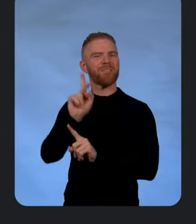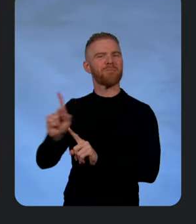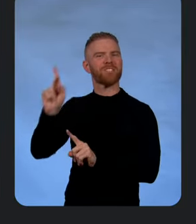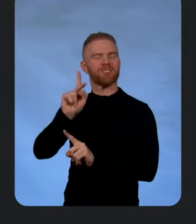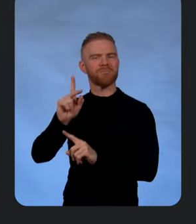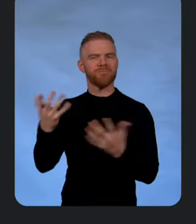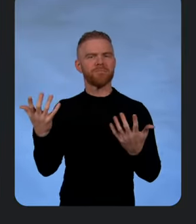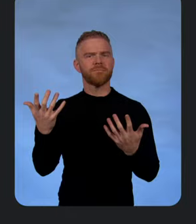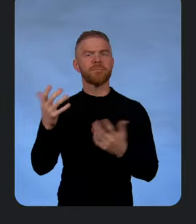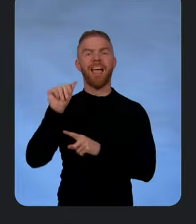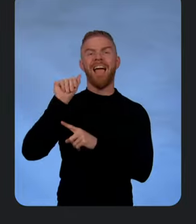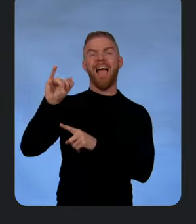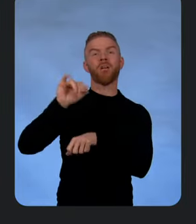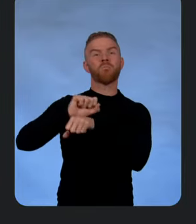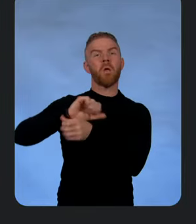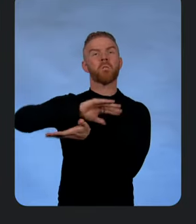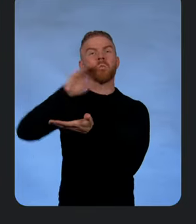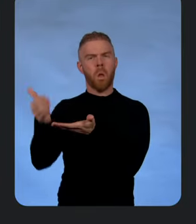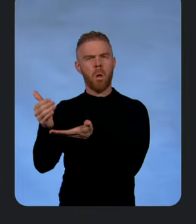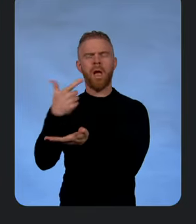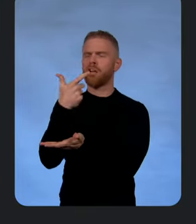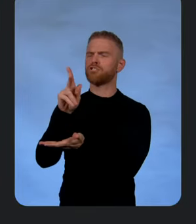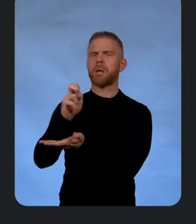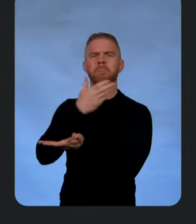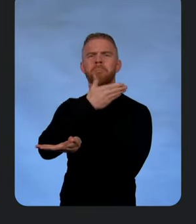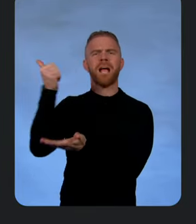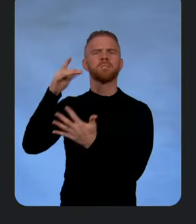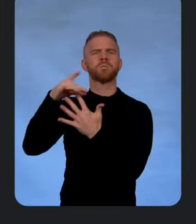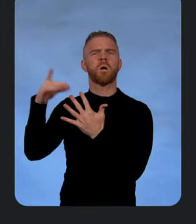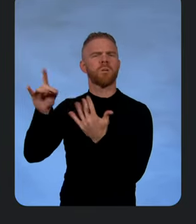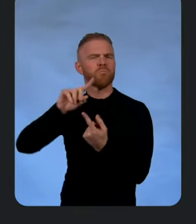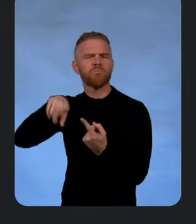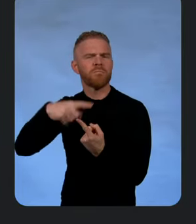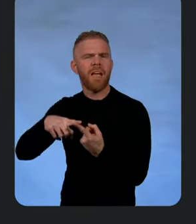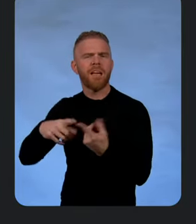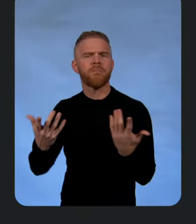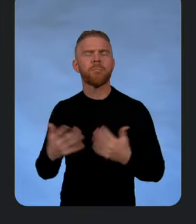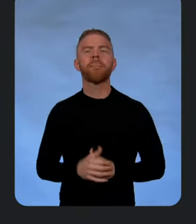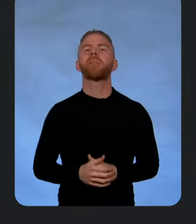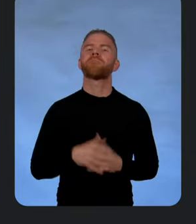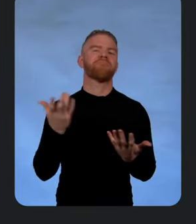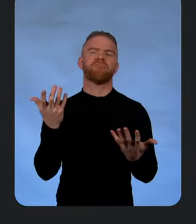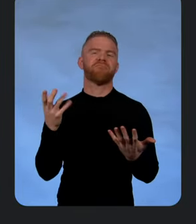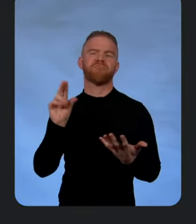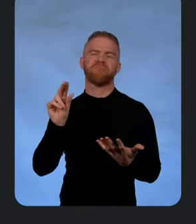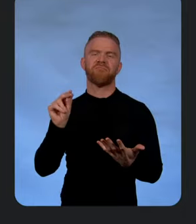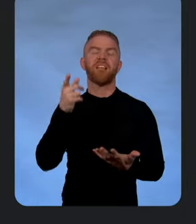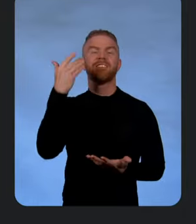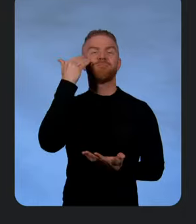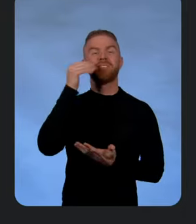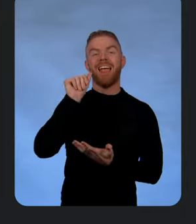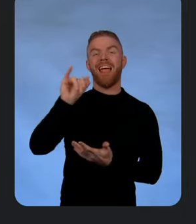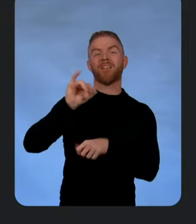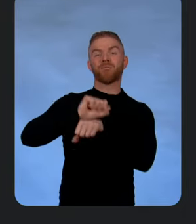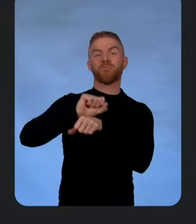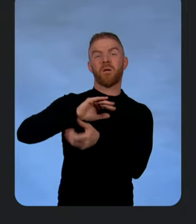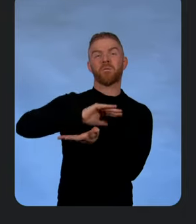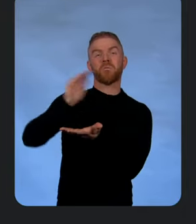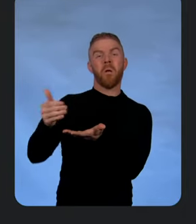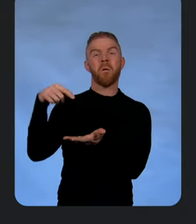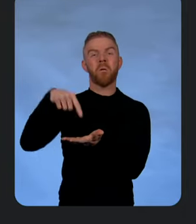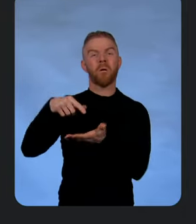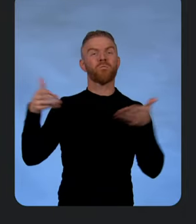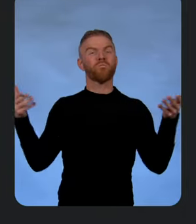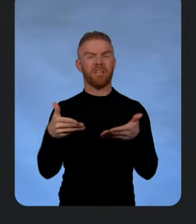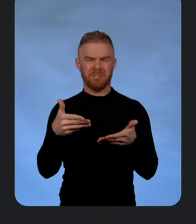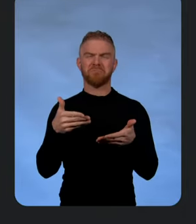choice for AI workloads and don't say all the time? I wouldn't say that. Okay. But definitely when you want more flexibility and control, GKE got